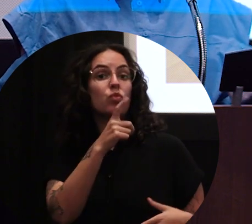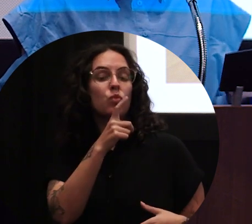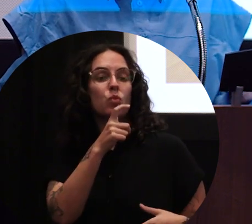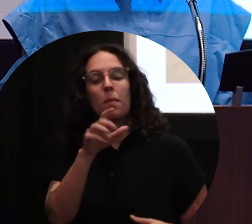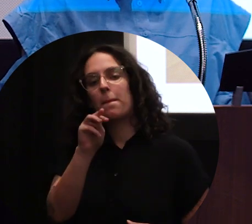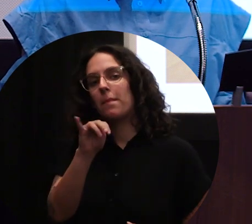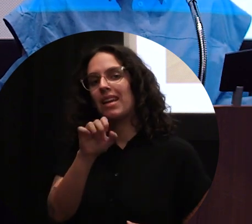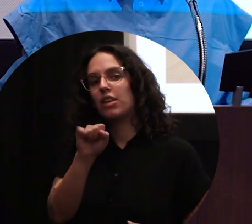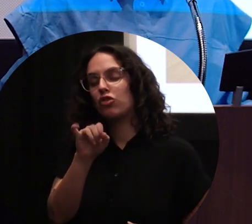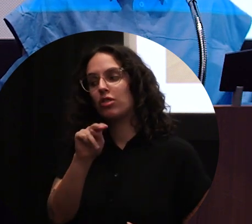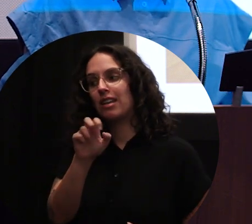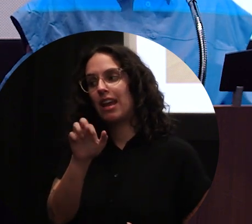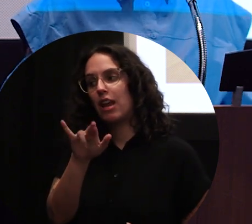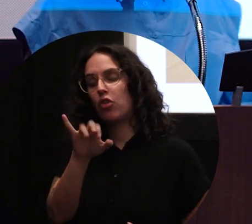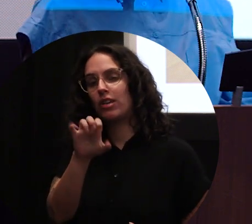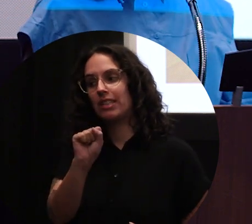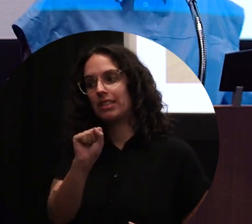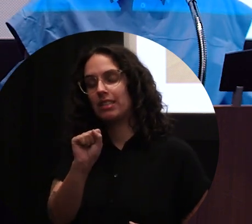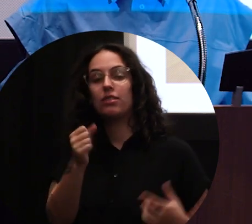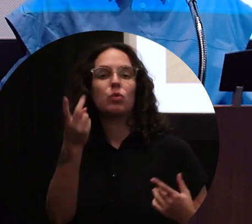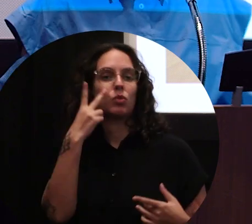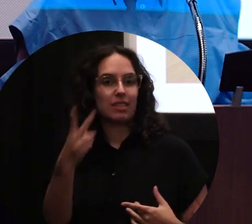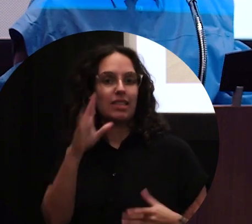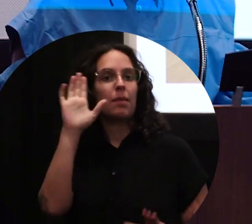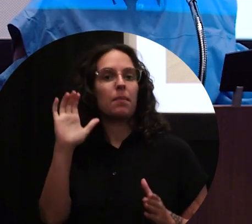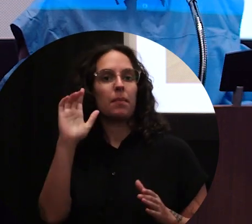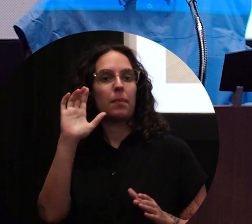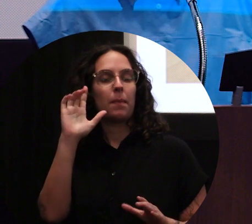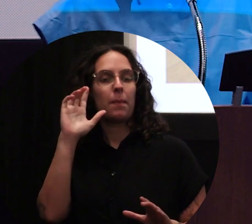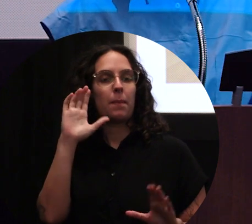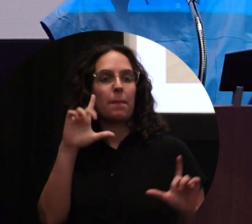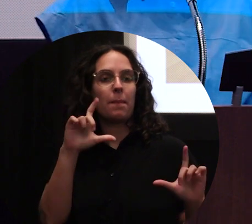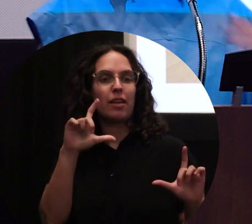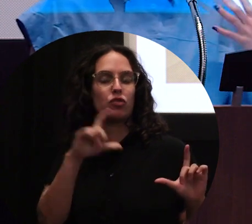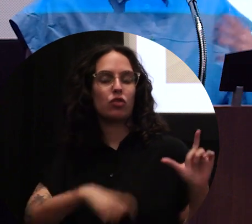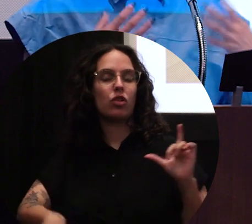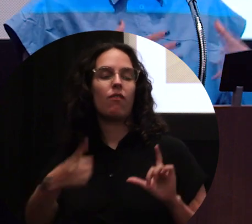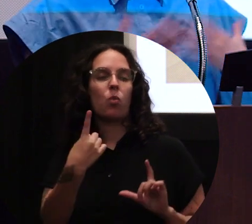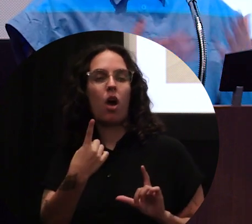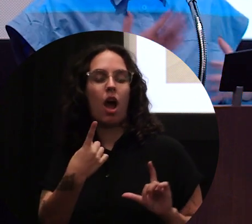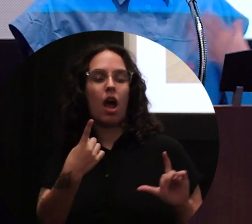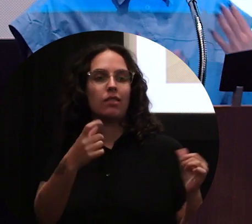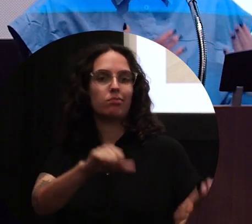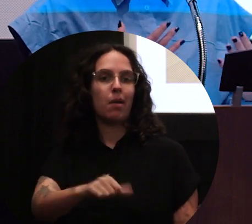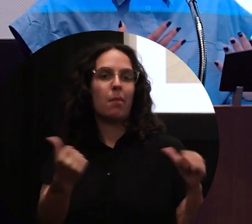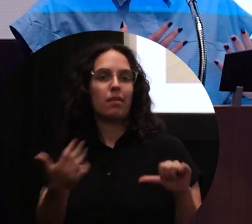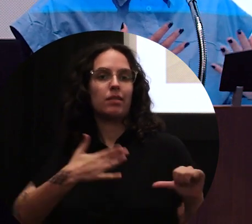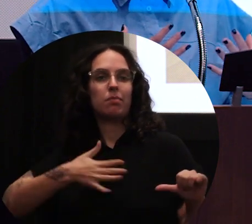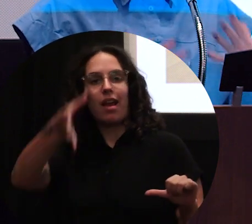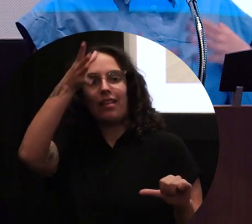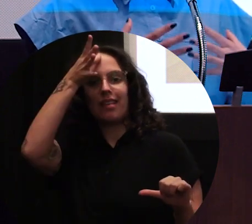my father in this photo on the right, on the right. Yeah. And so that was a moment where, you know,